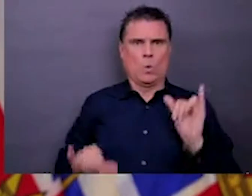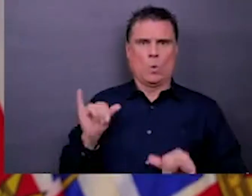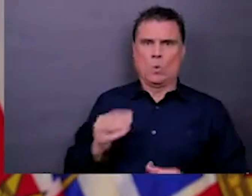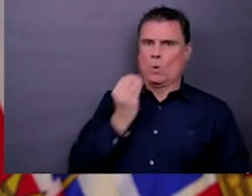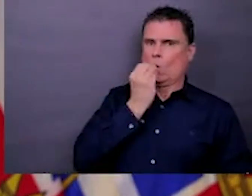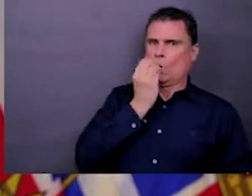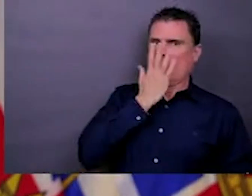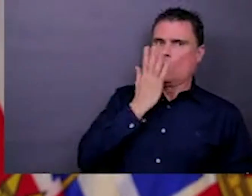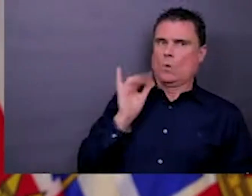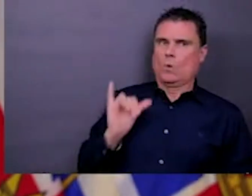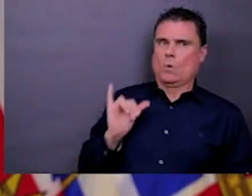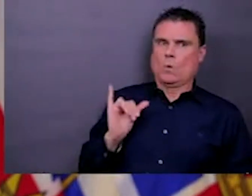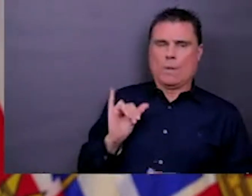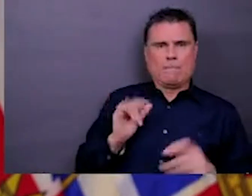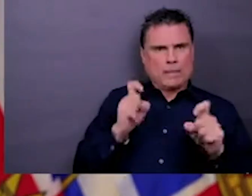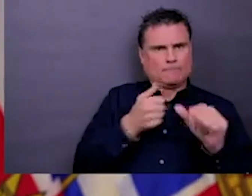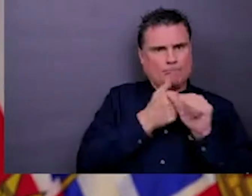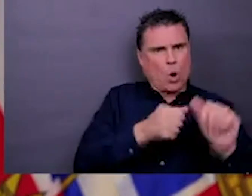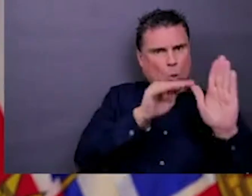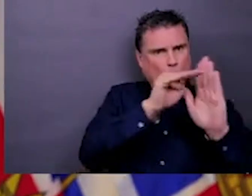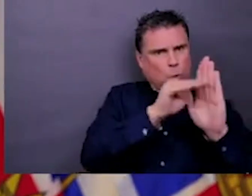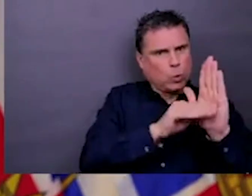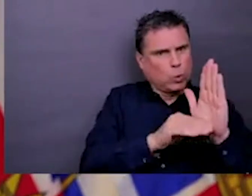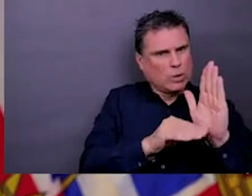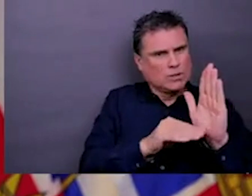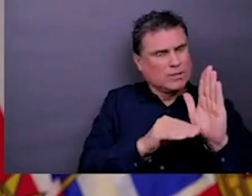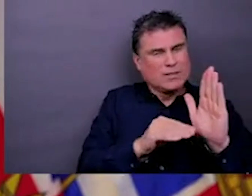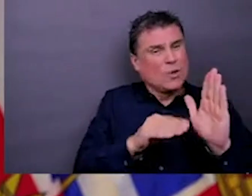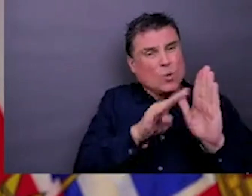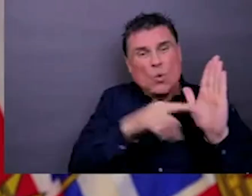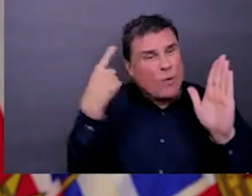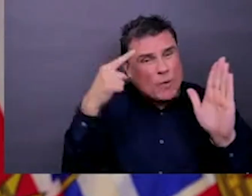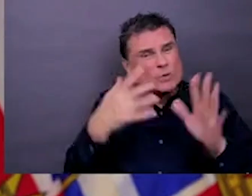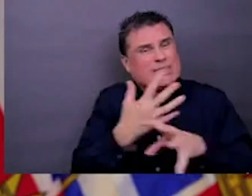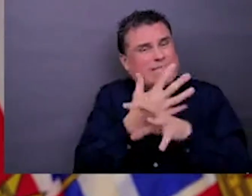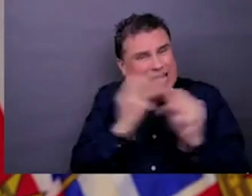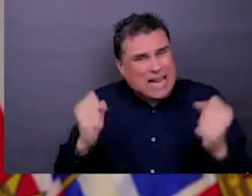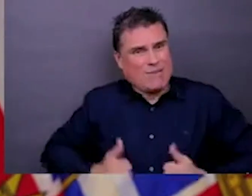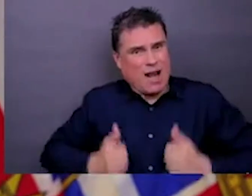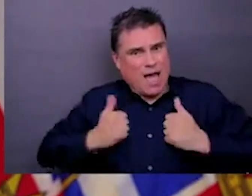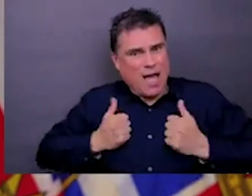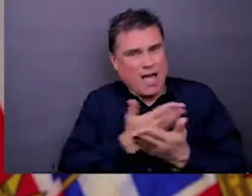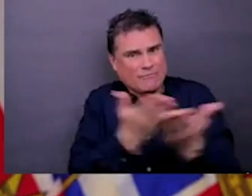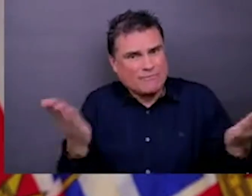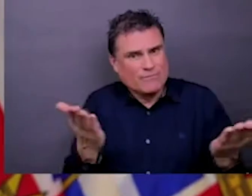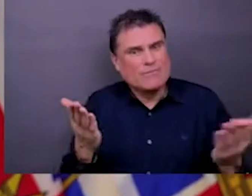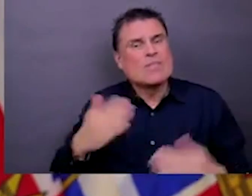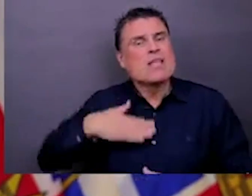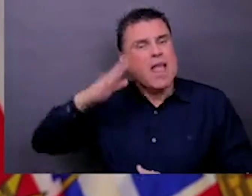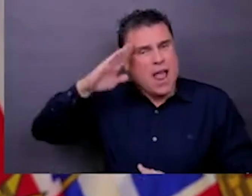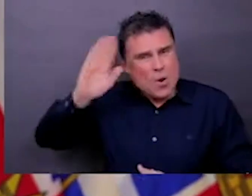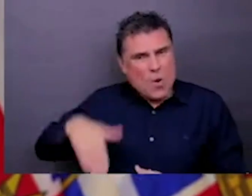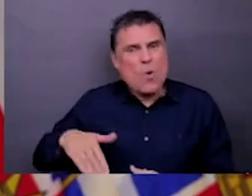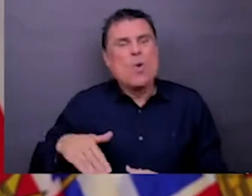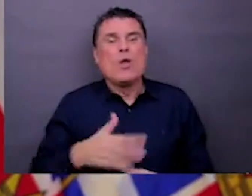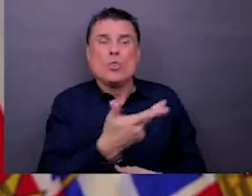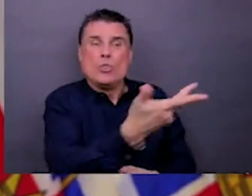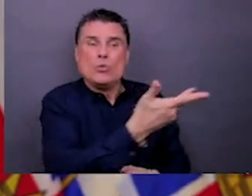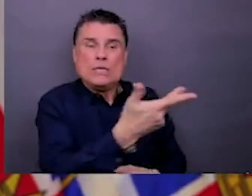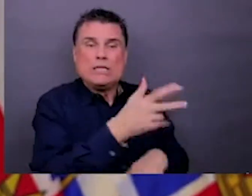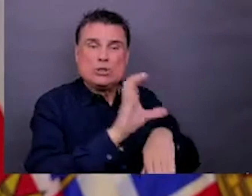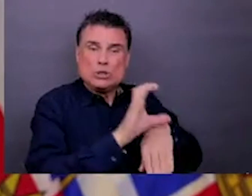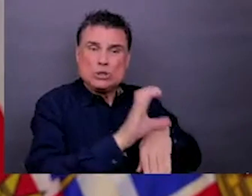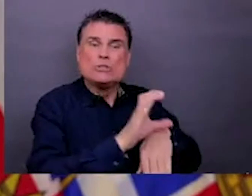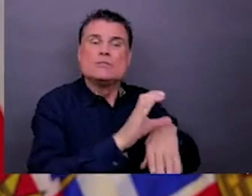these rules still apply. And they apply for the reasons that we've put them in place, based on the science and the evidence, when I